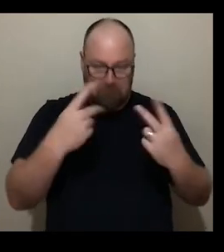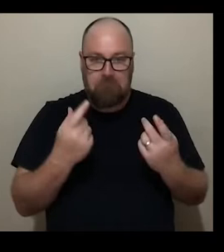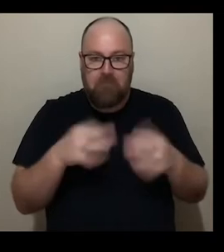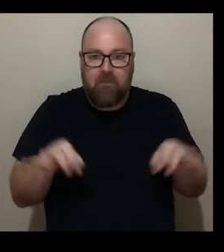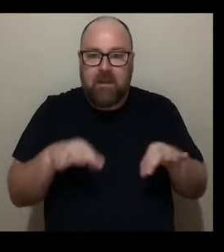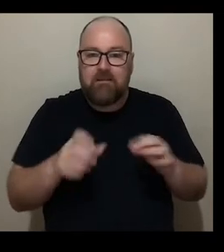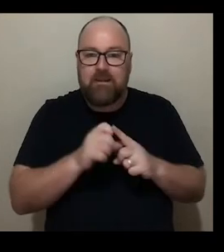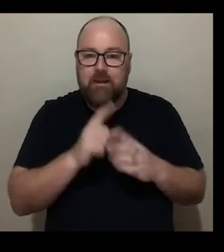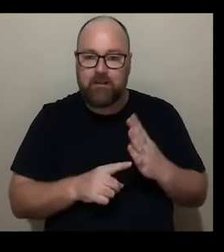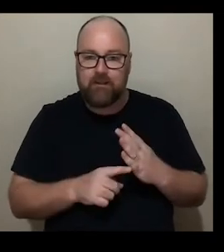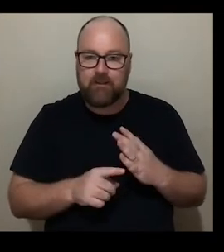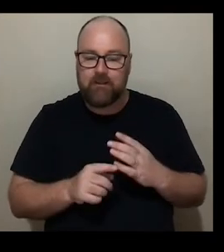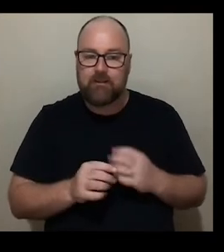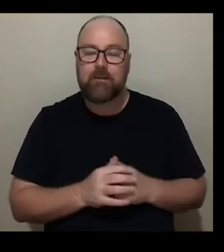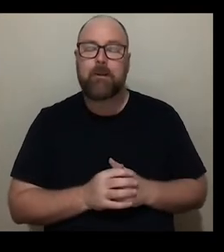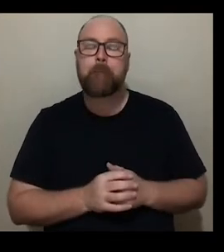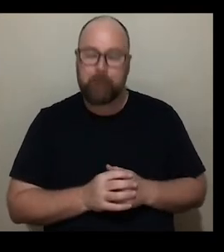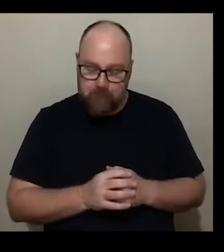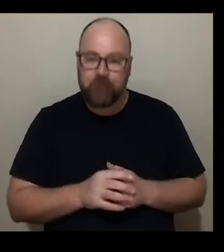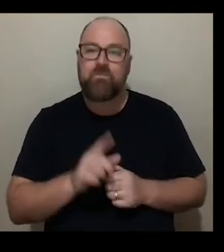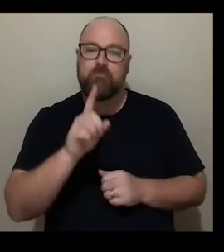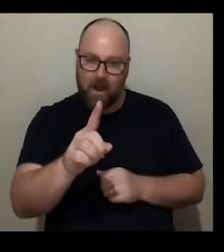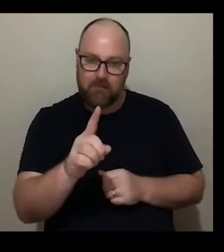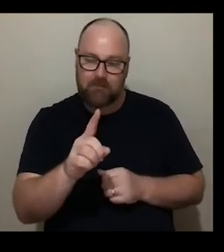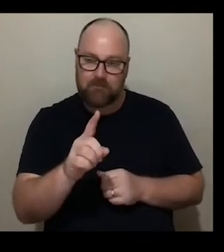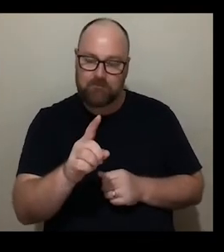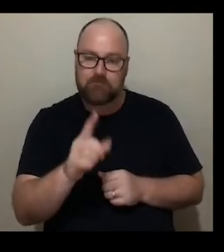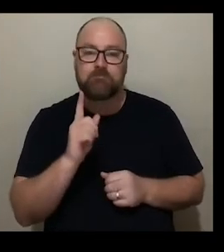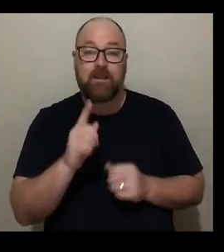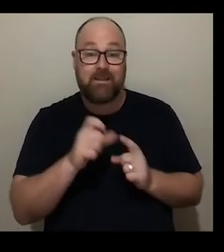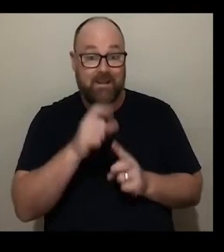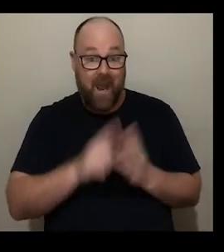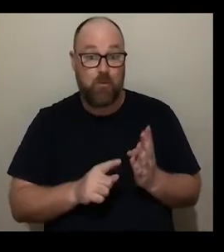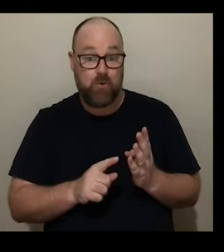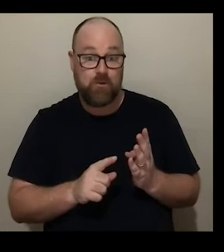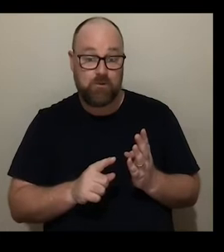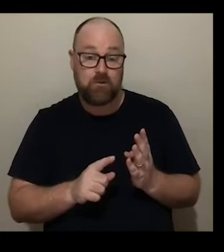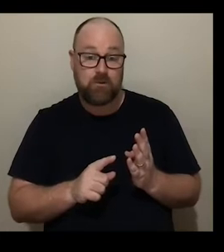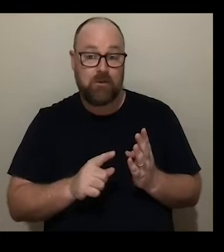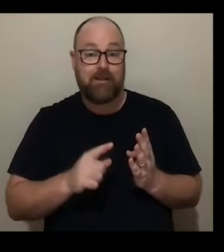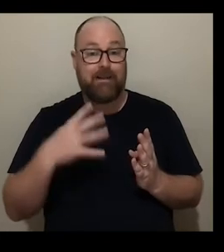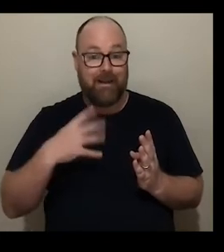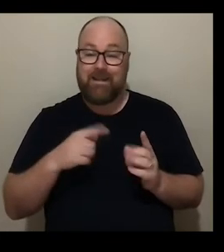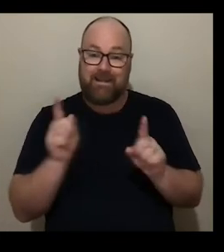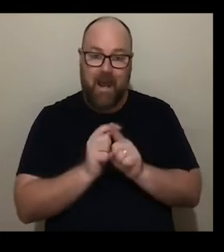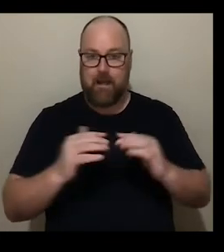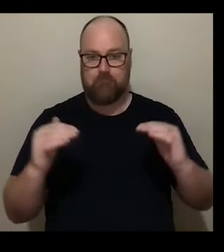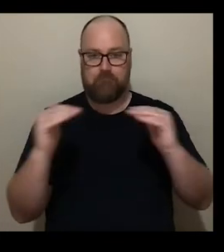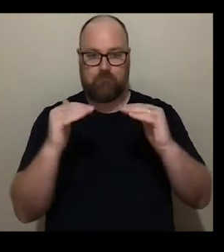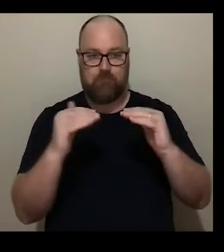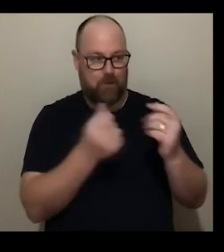but until disabled voices have the same level playing field